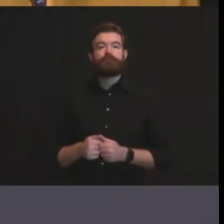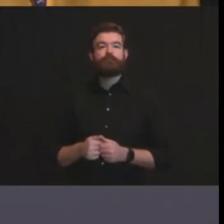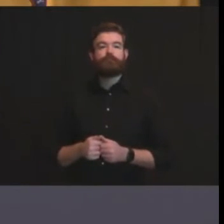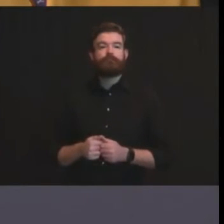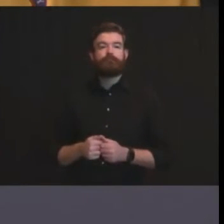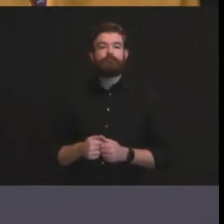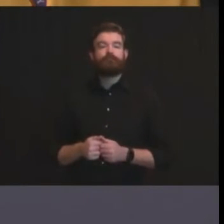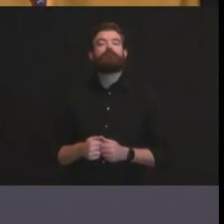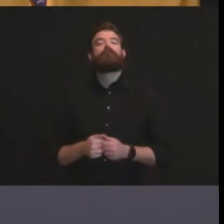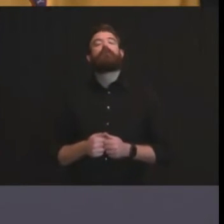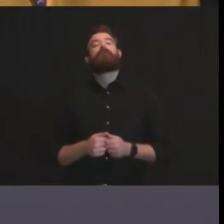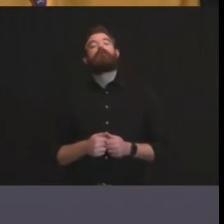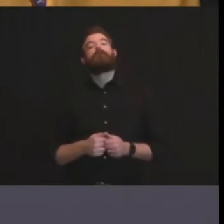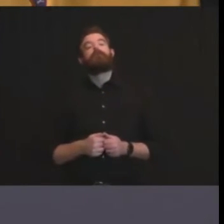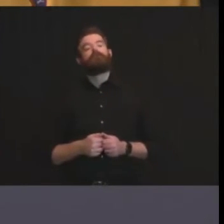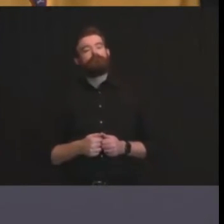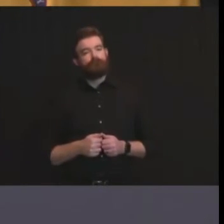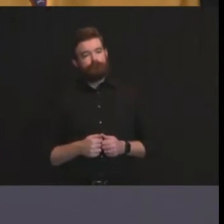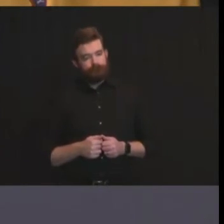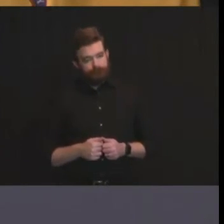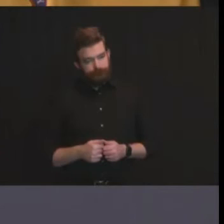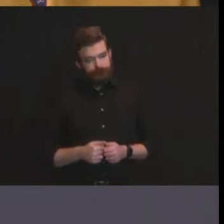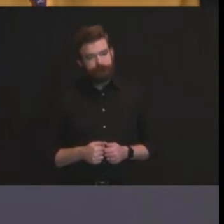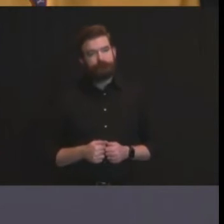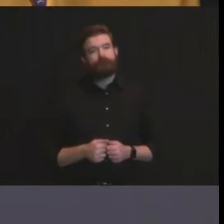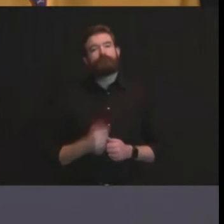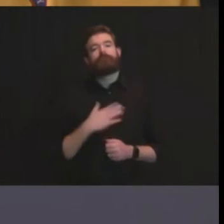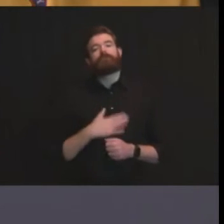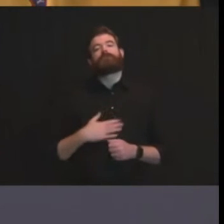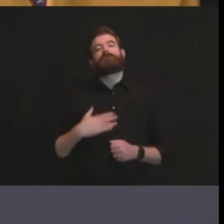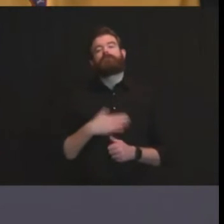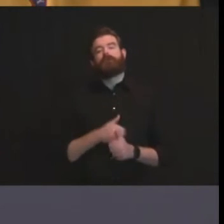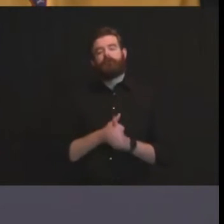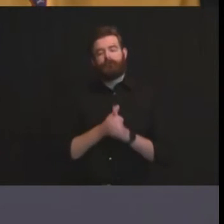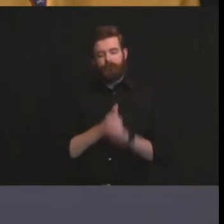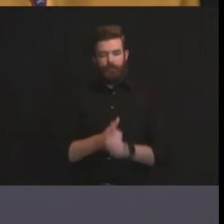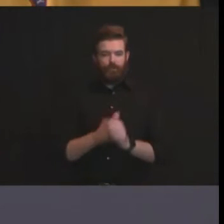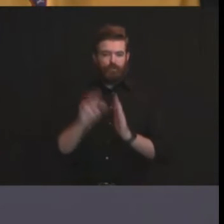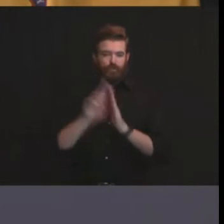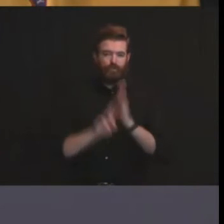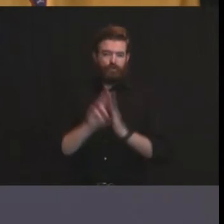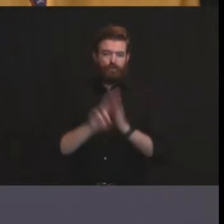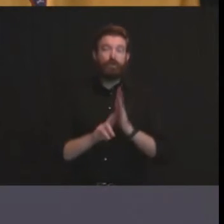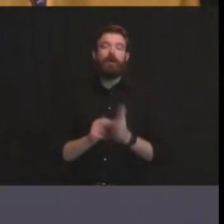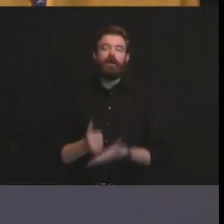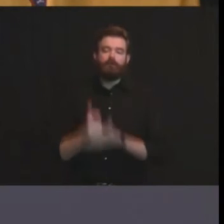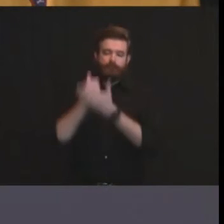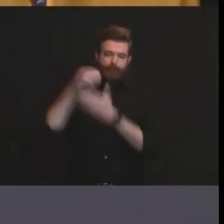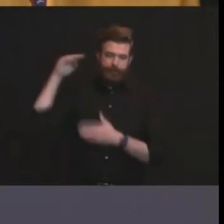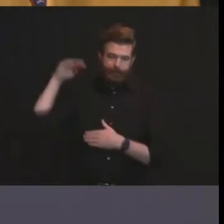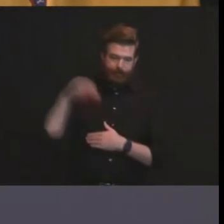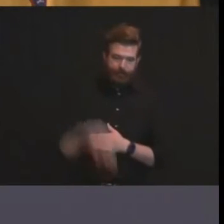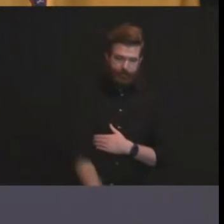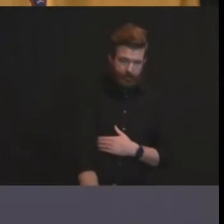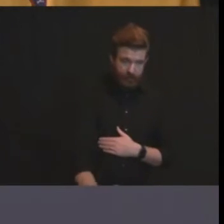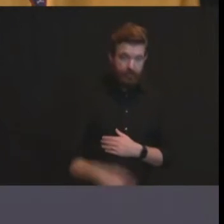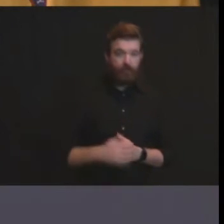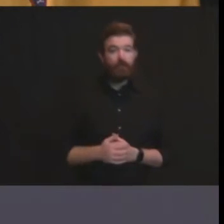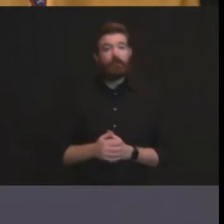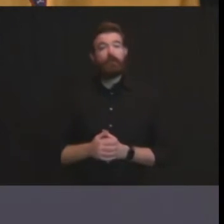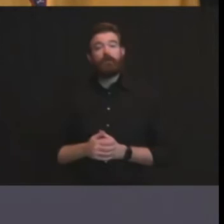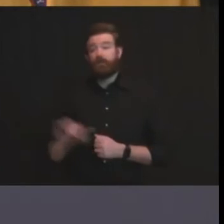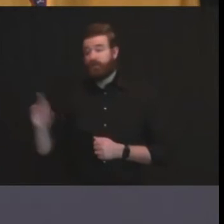will have an impact um and again we don't just sort of take steps judy pat myself none of us take steps that are symbolic